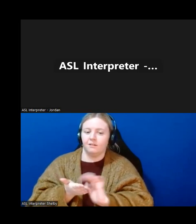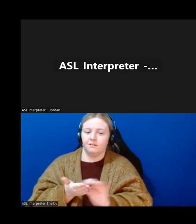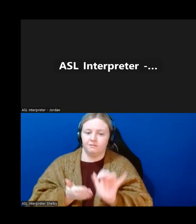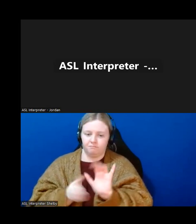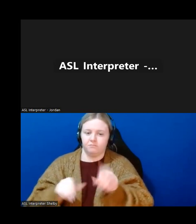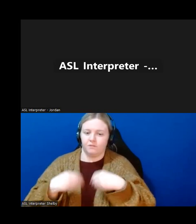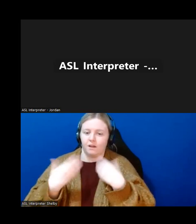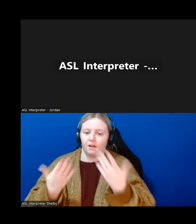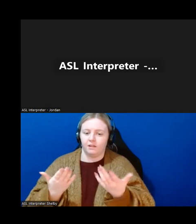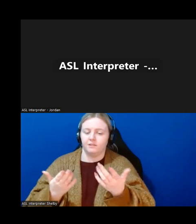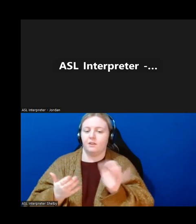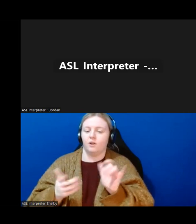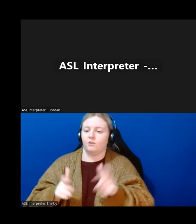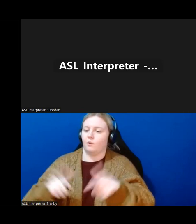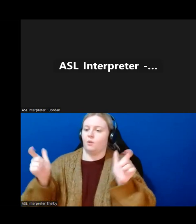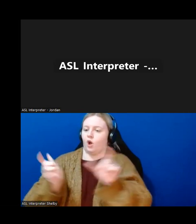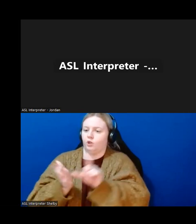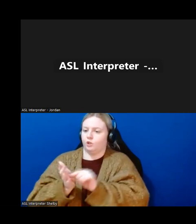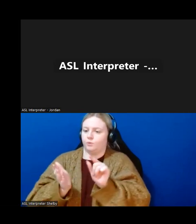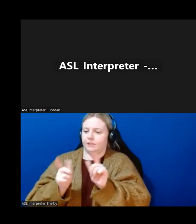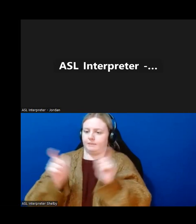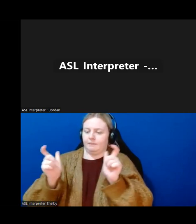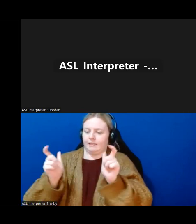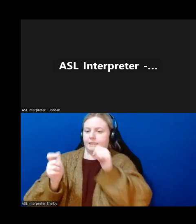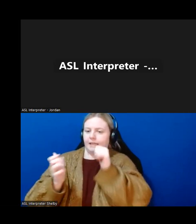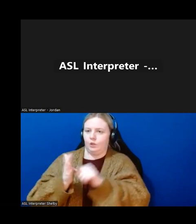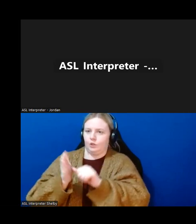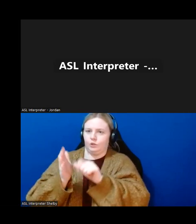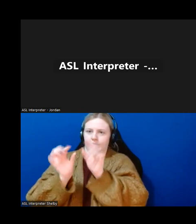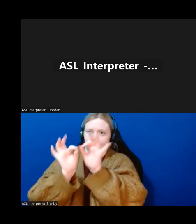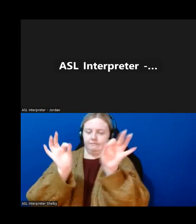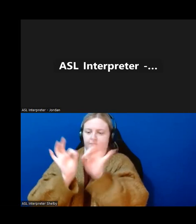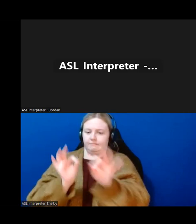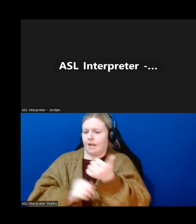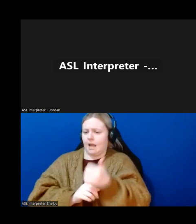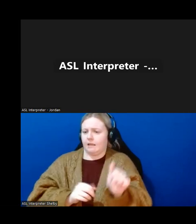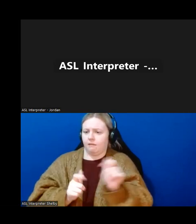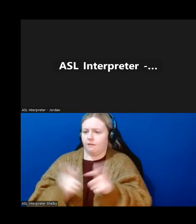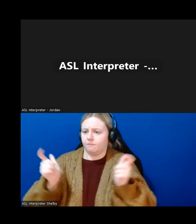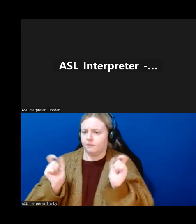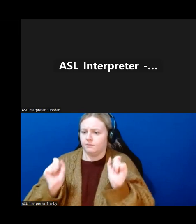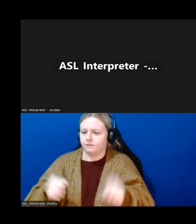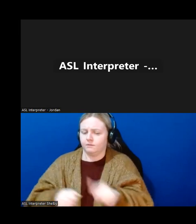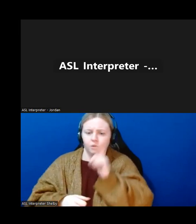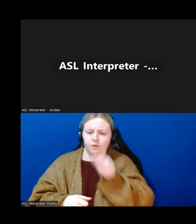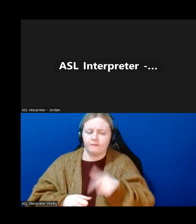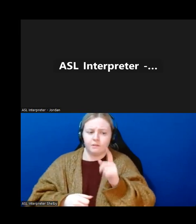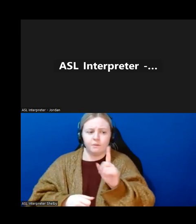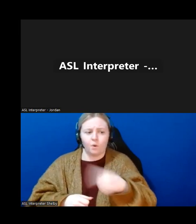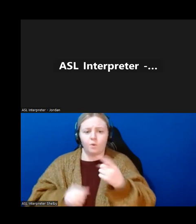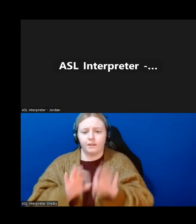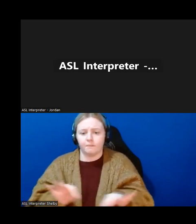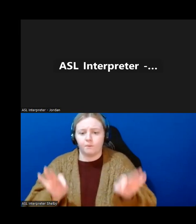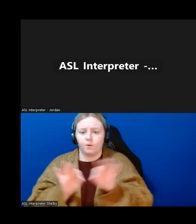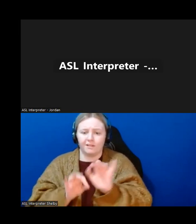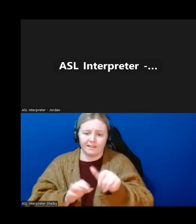as large print. And that's anything large print. It doesn't need to be something that's super important. That word search